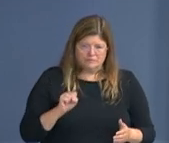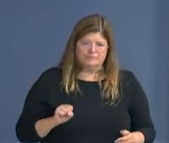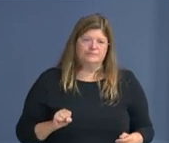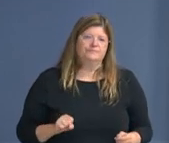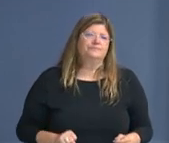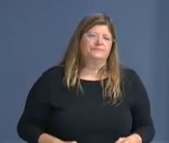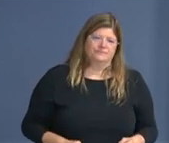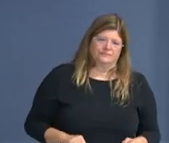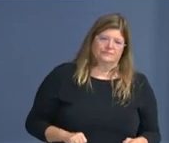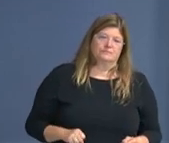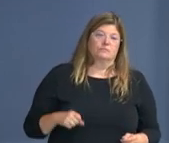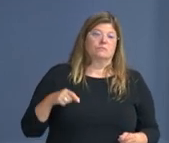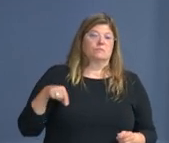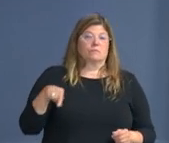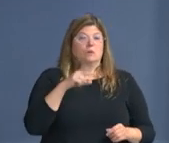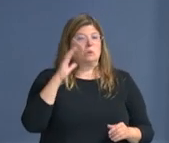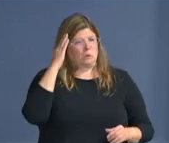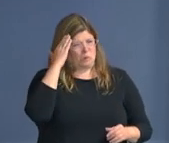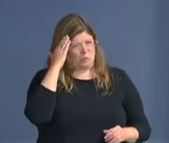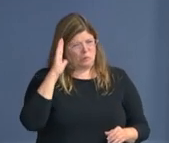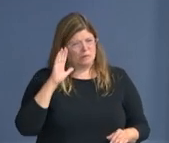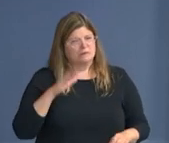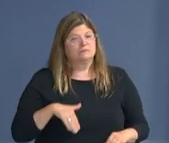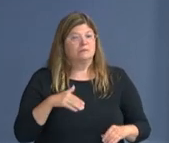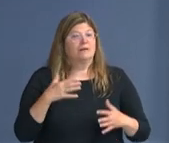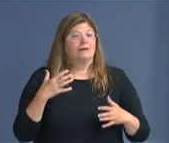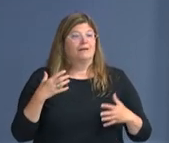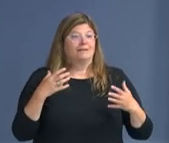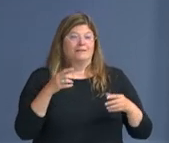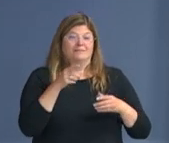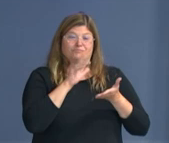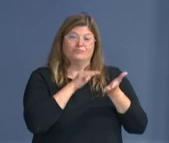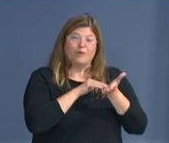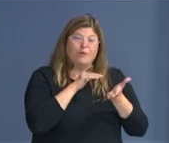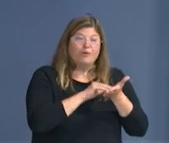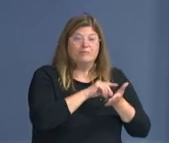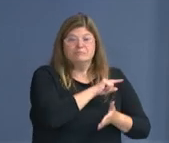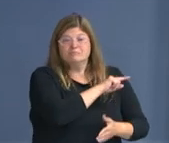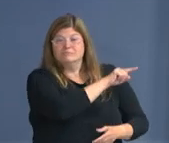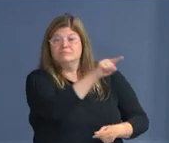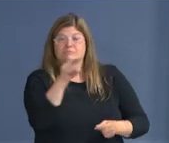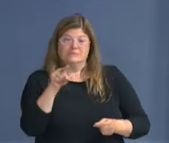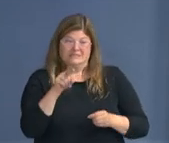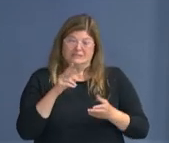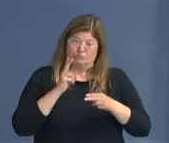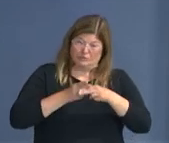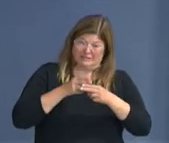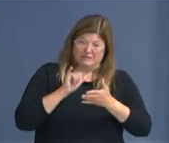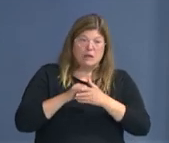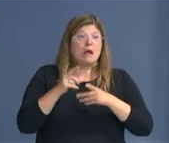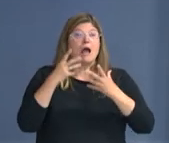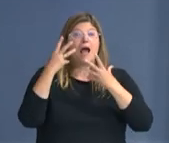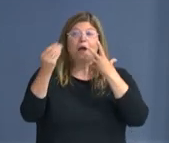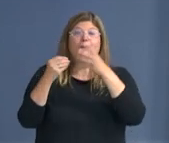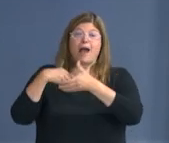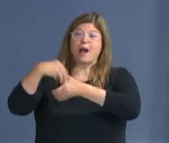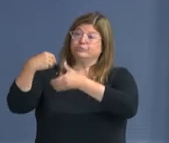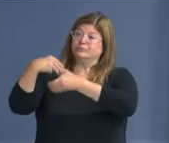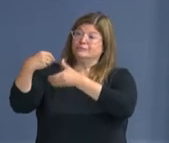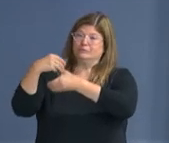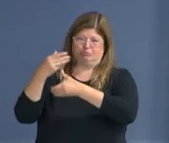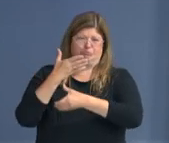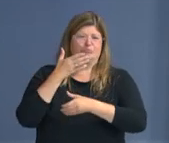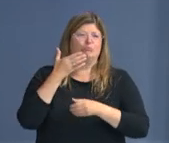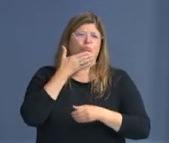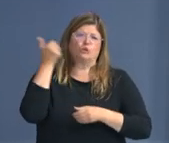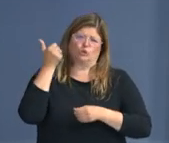health professionals that outdoor activities are preferred over indoor activities, but that the